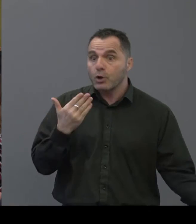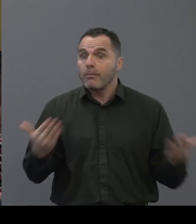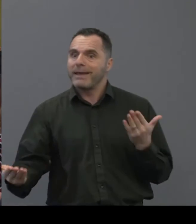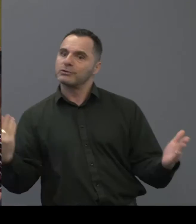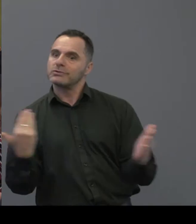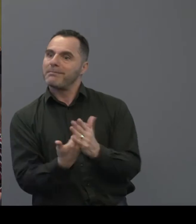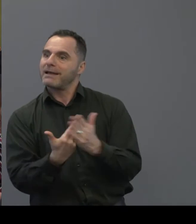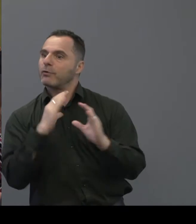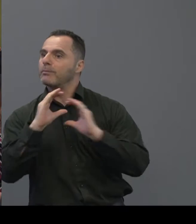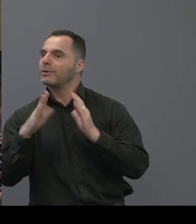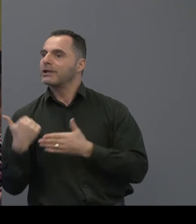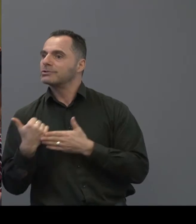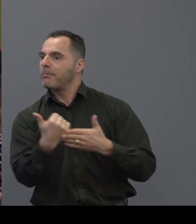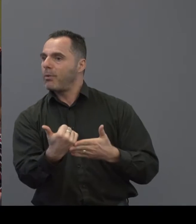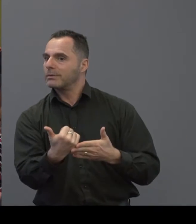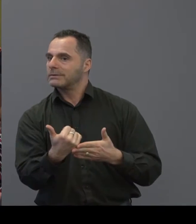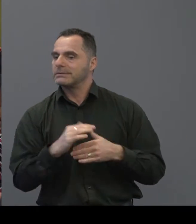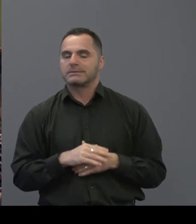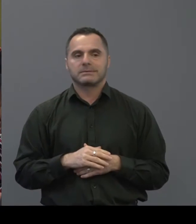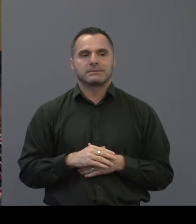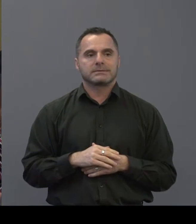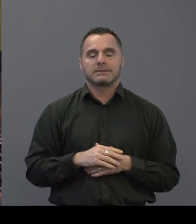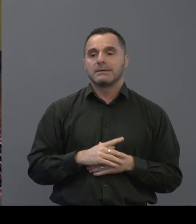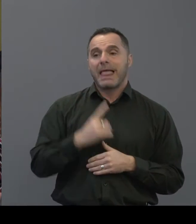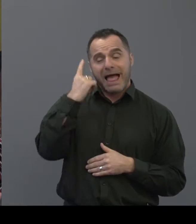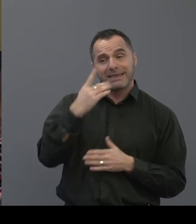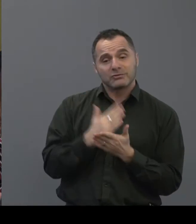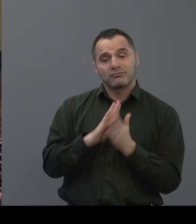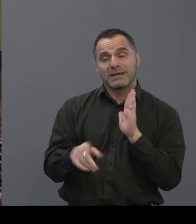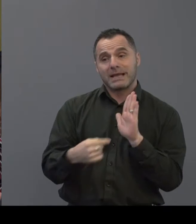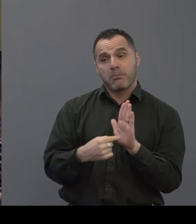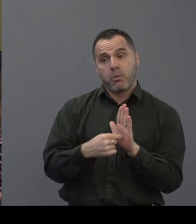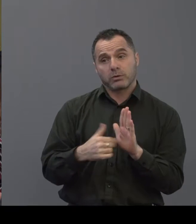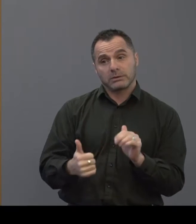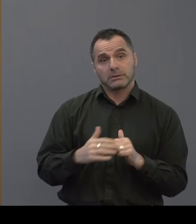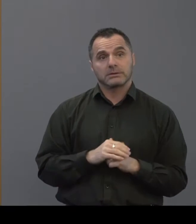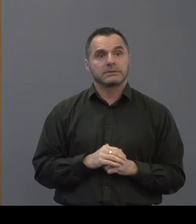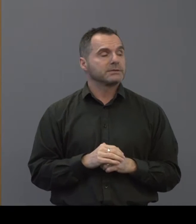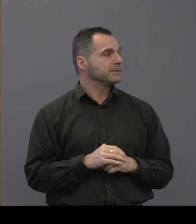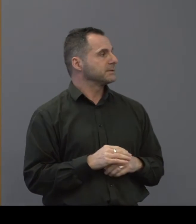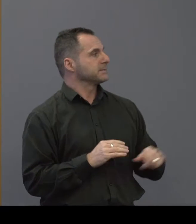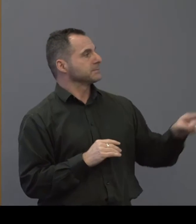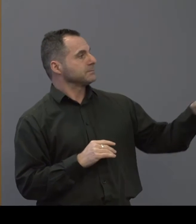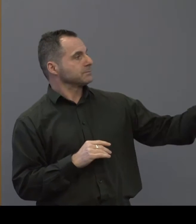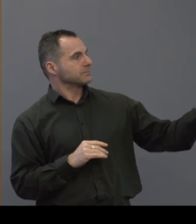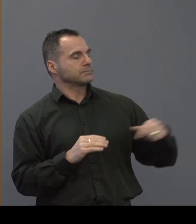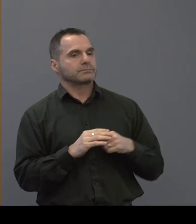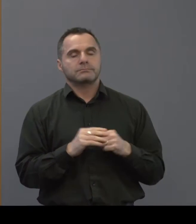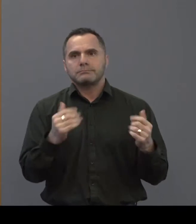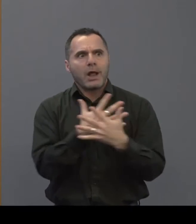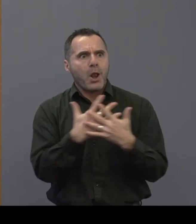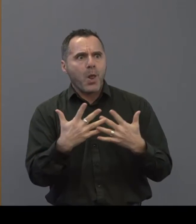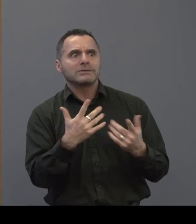for communication support um i think it's vital yeah thank you so thank you okay okay so so lots of